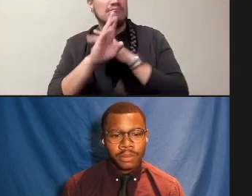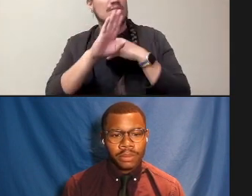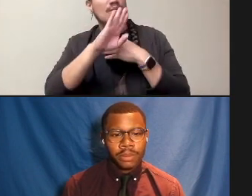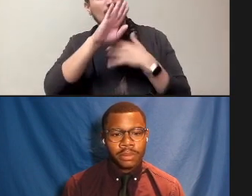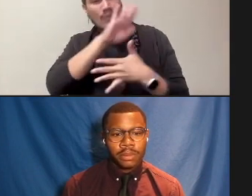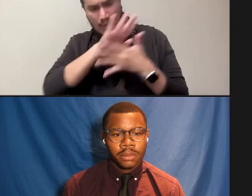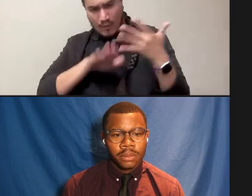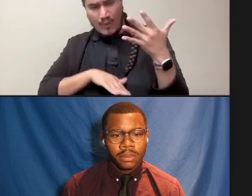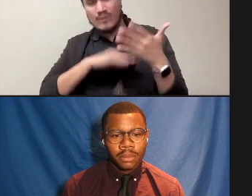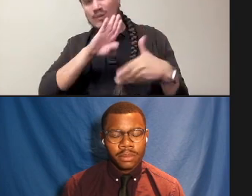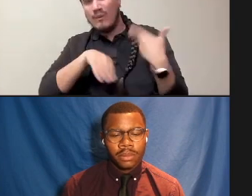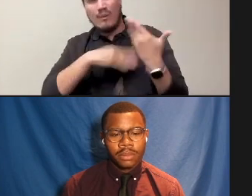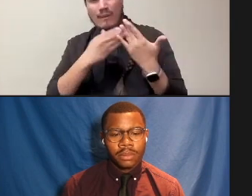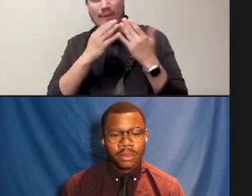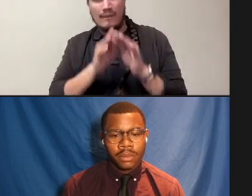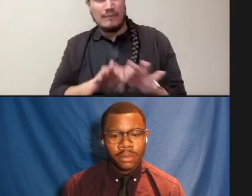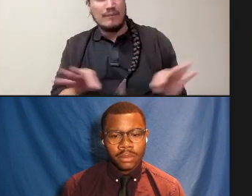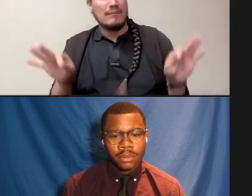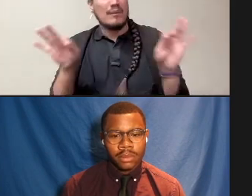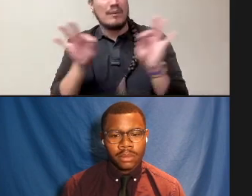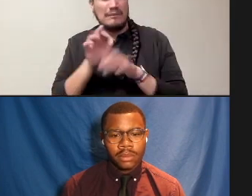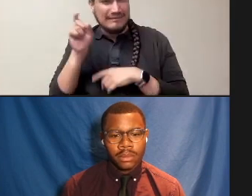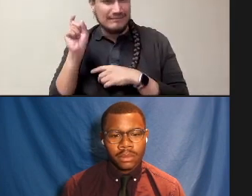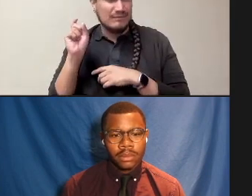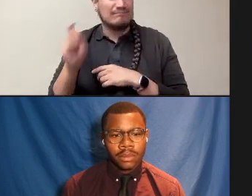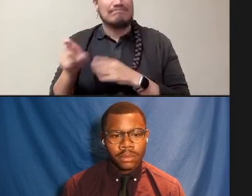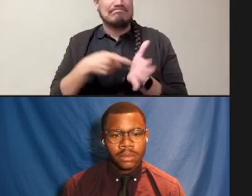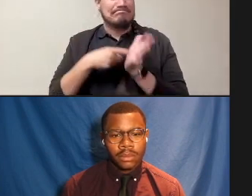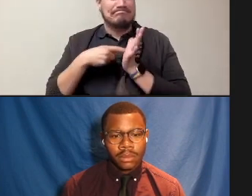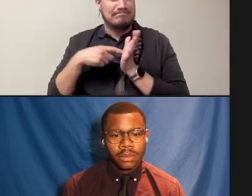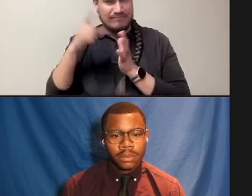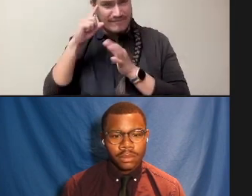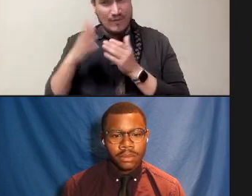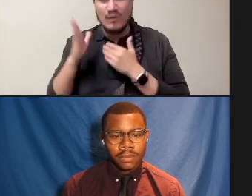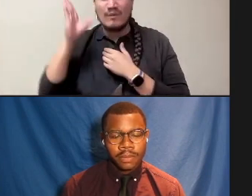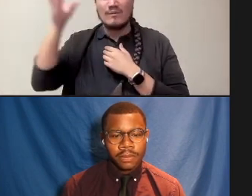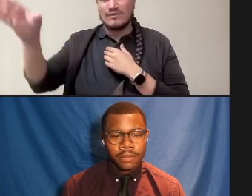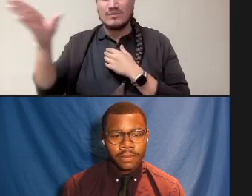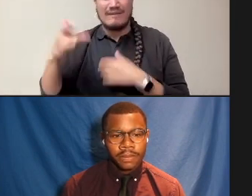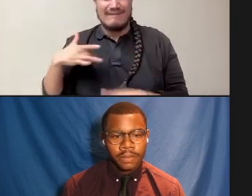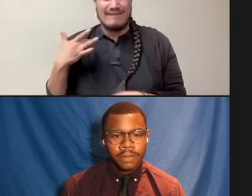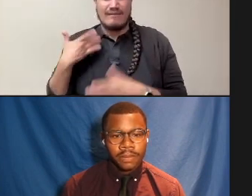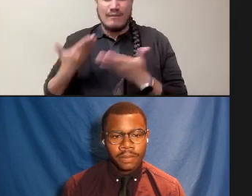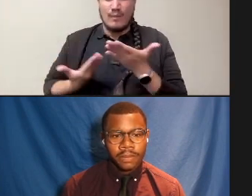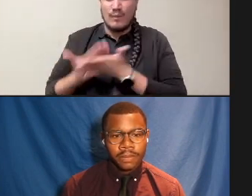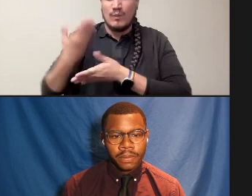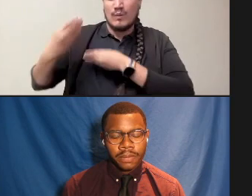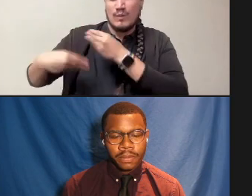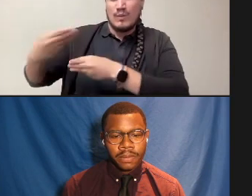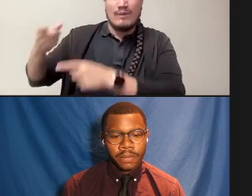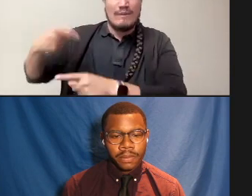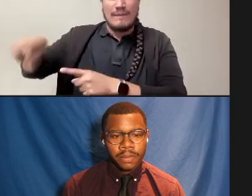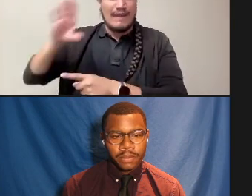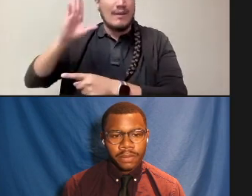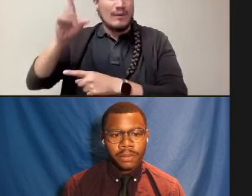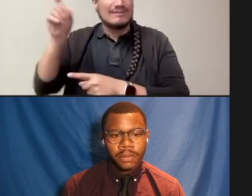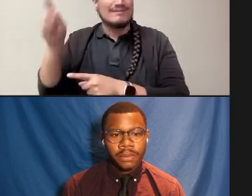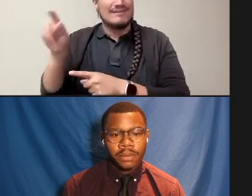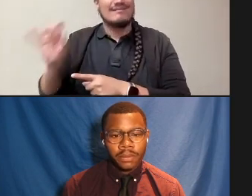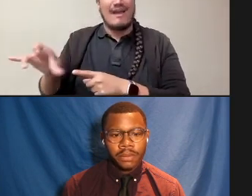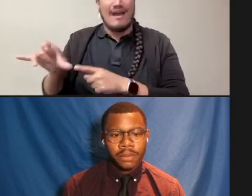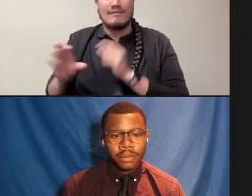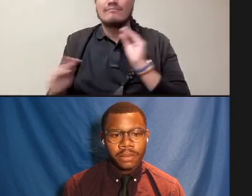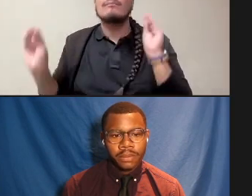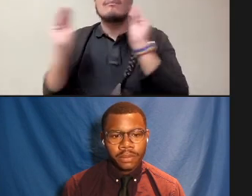so, those are so needed. I just feel like the new generation's coming up, they're just going to need so much from